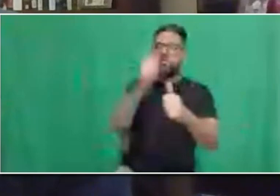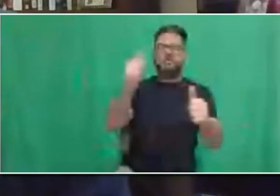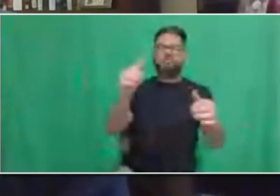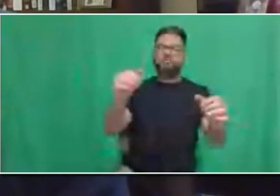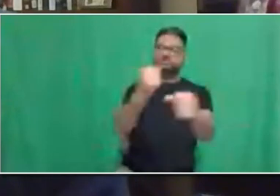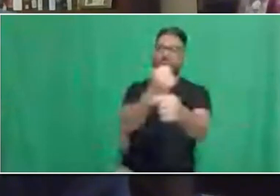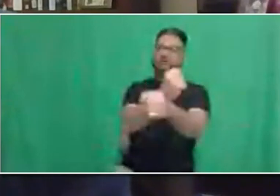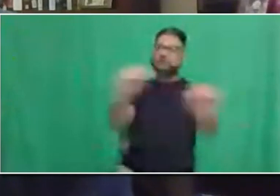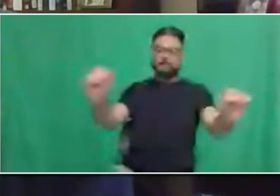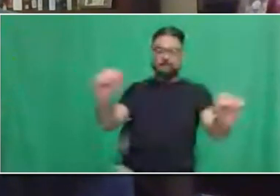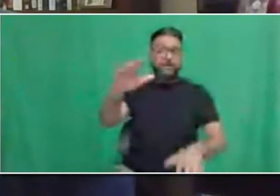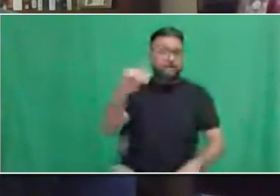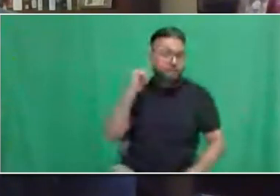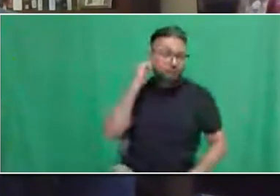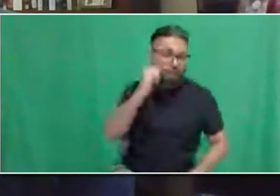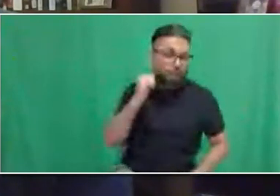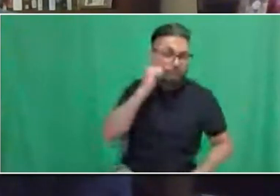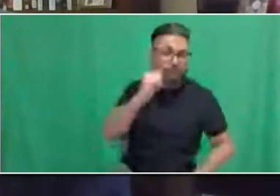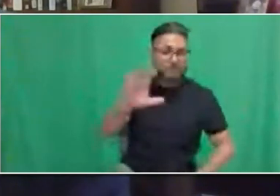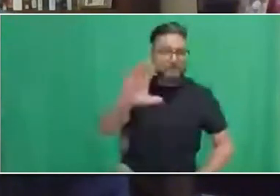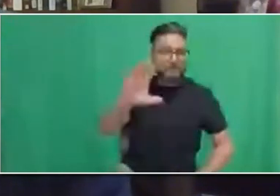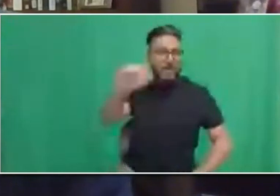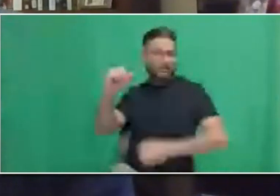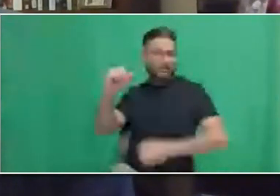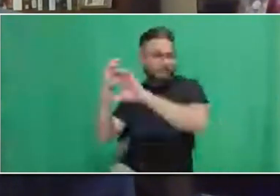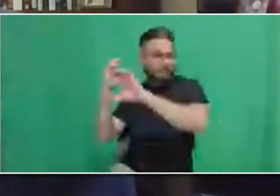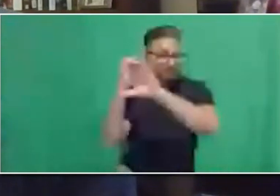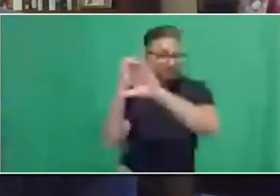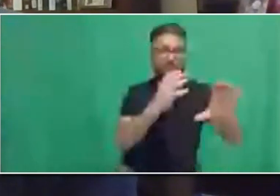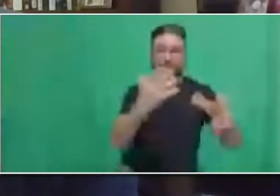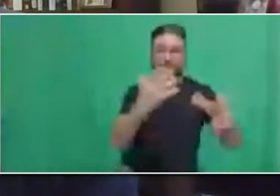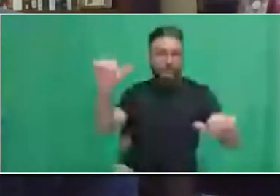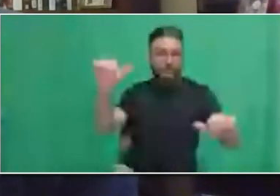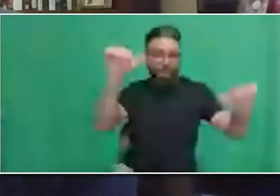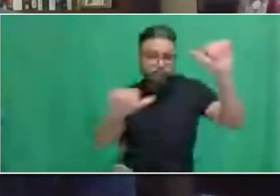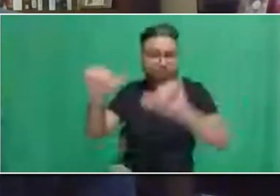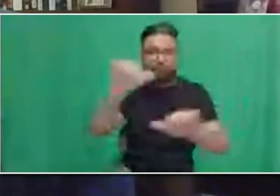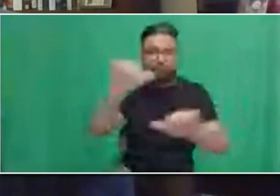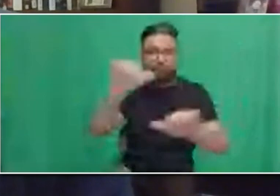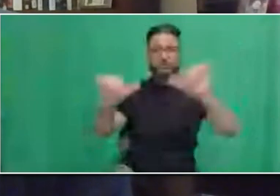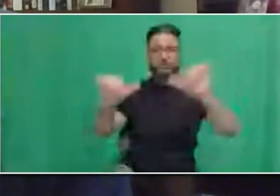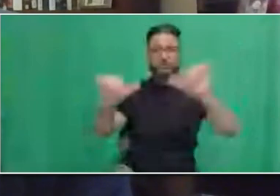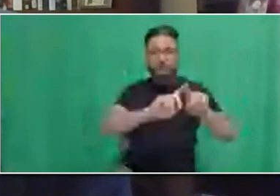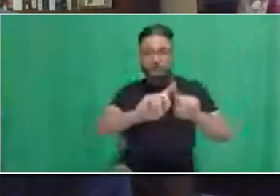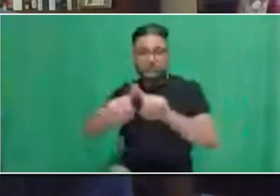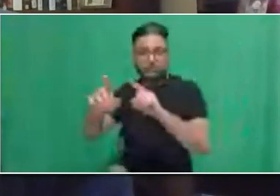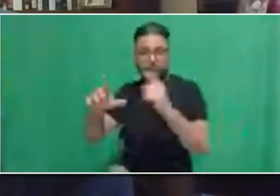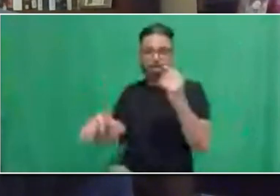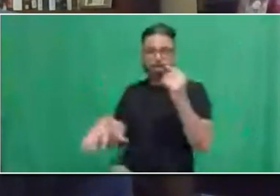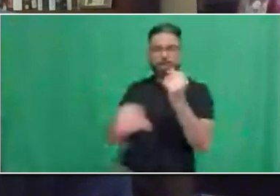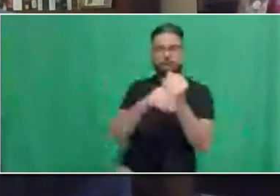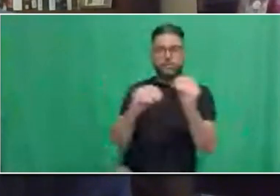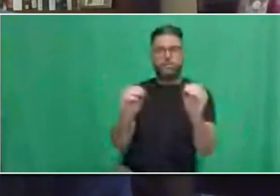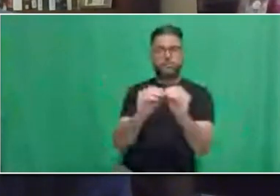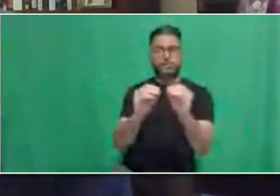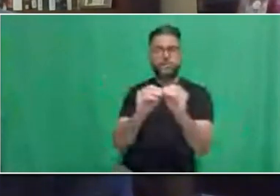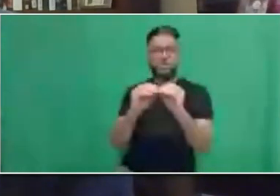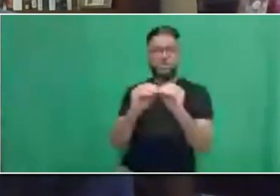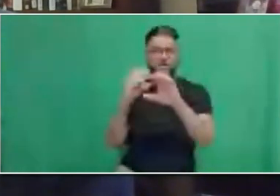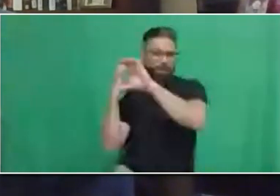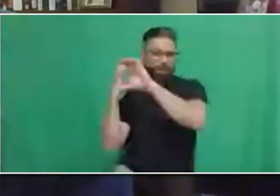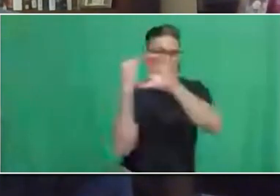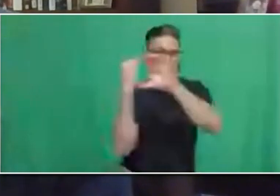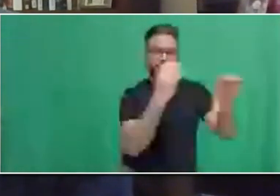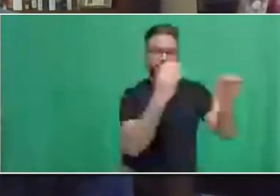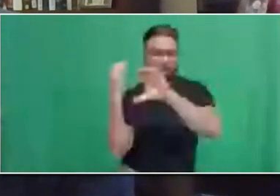busiest routes to ensure we kind of control crowding. We have hand sanitizer available in the stations and on the streetcars. We give